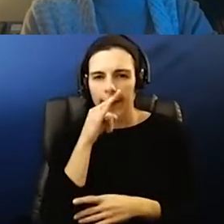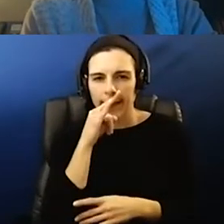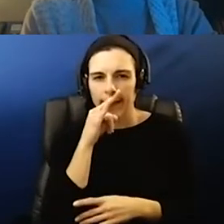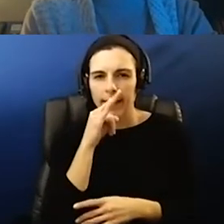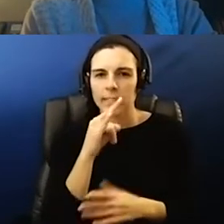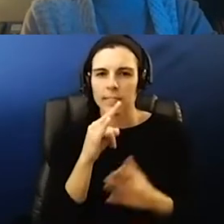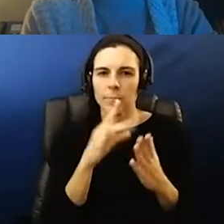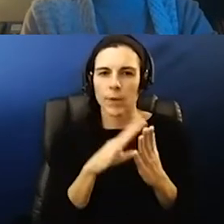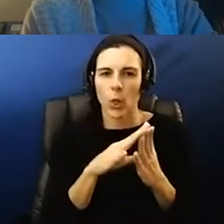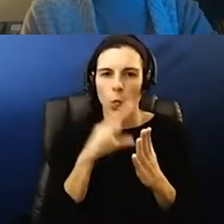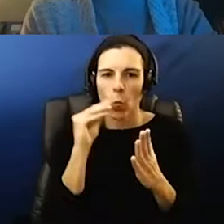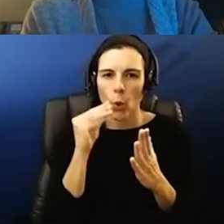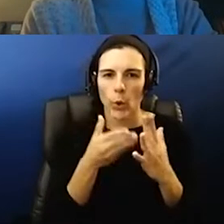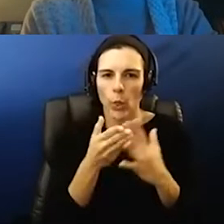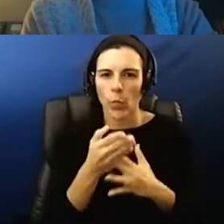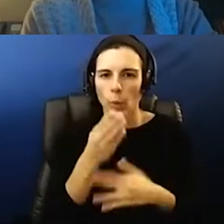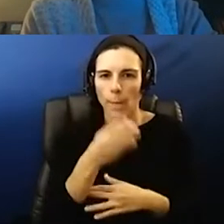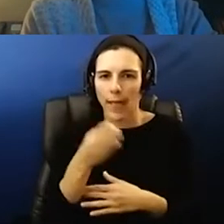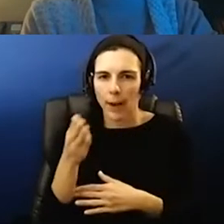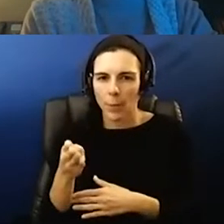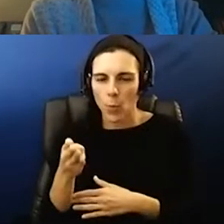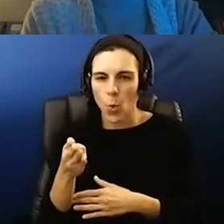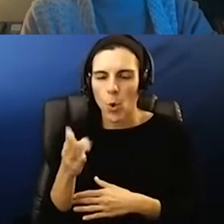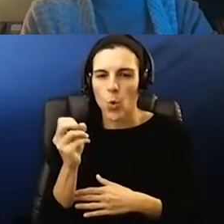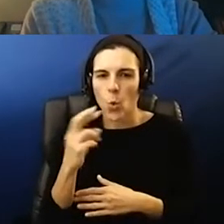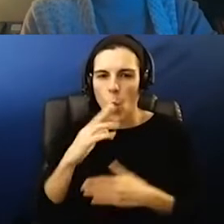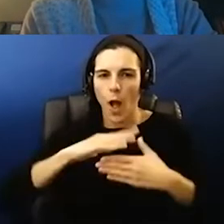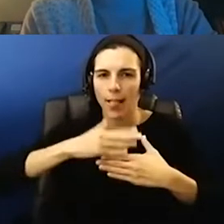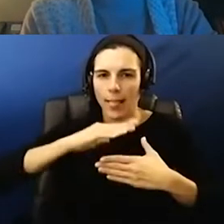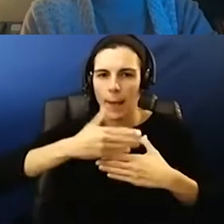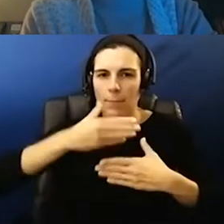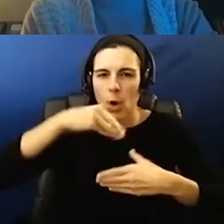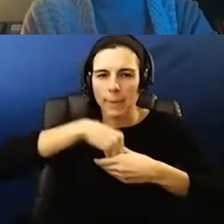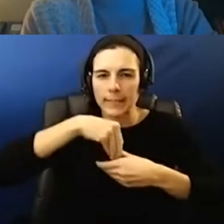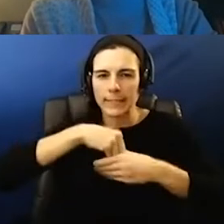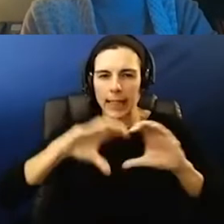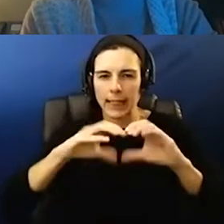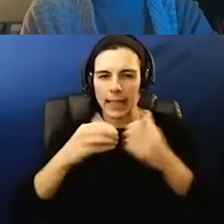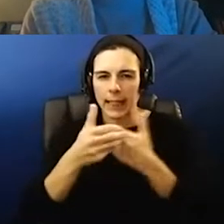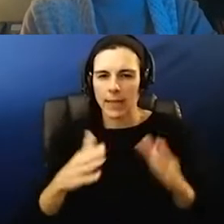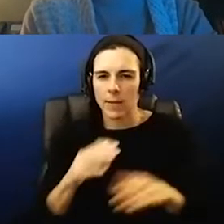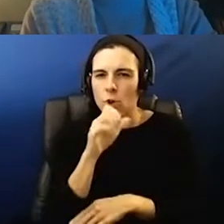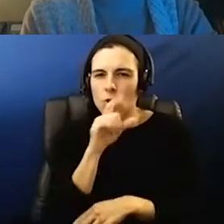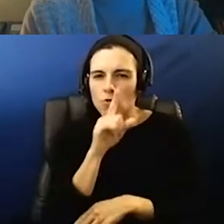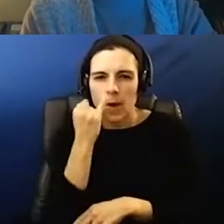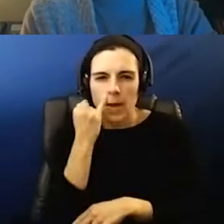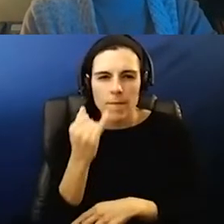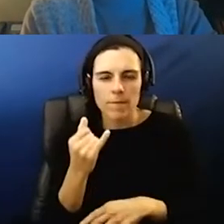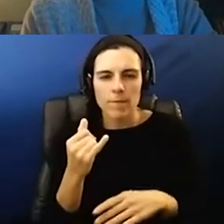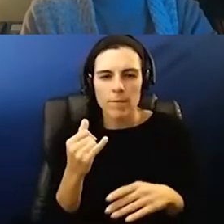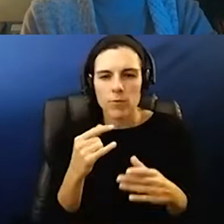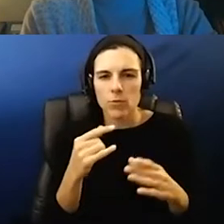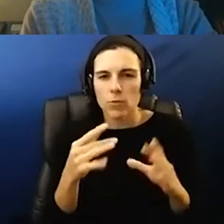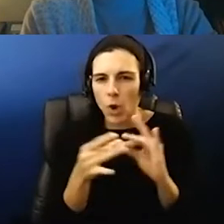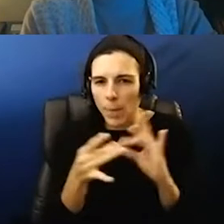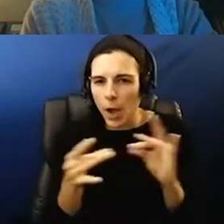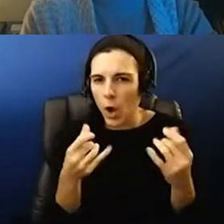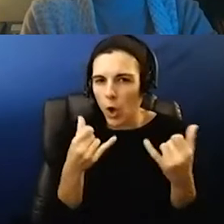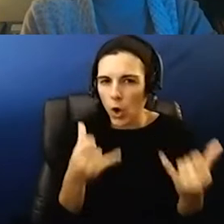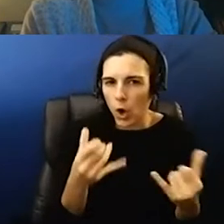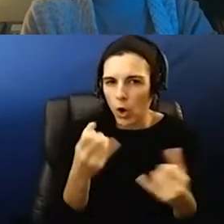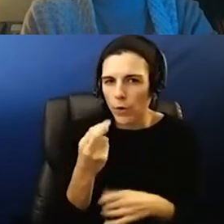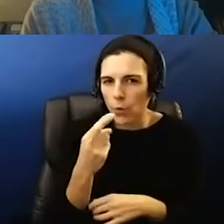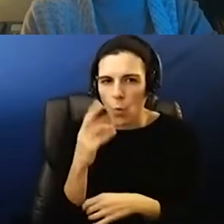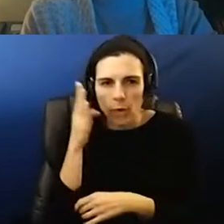-led blackboard learning or via laptop online inside the classroom i'm not sure if they're referring to in the future or currently but